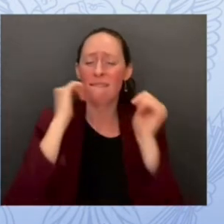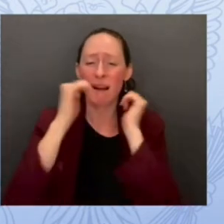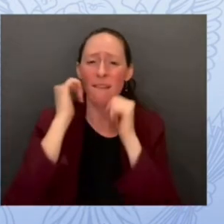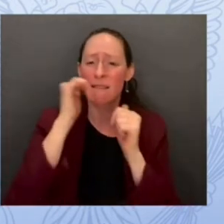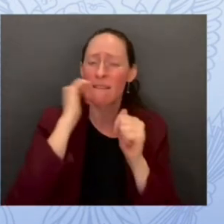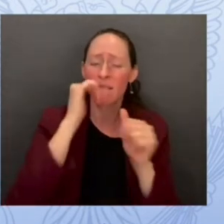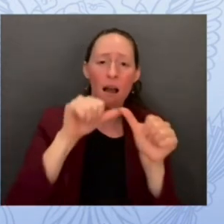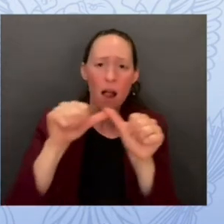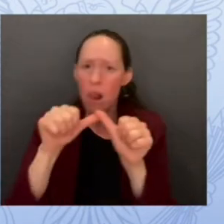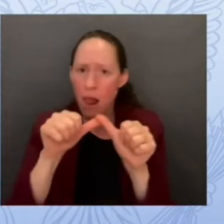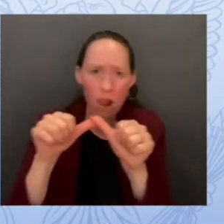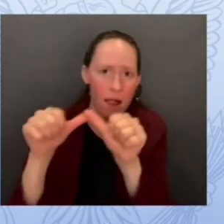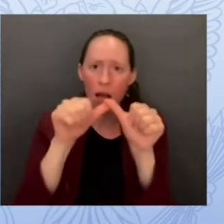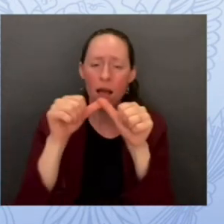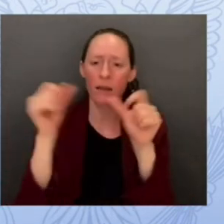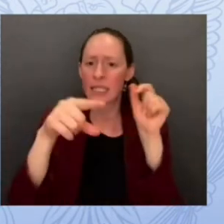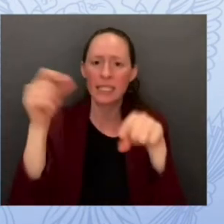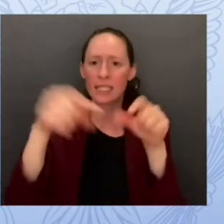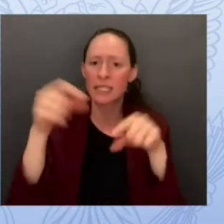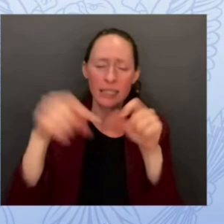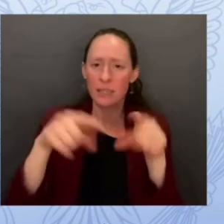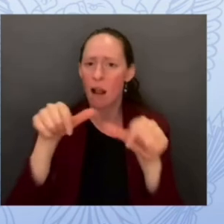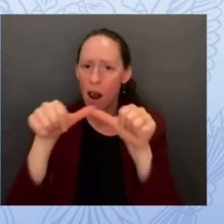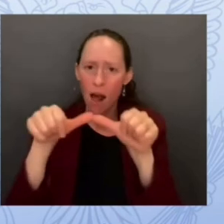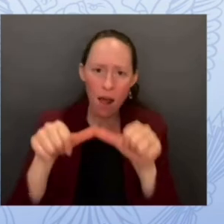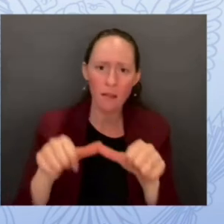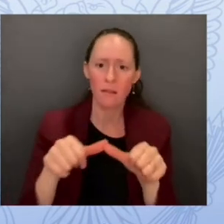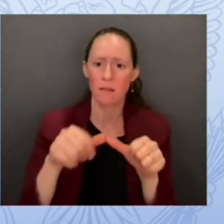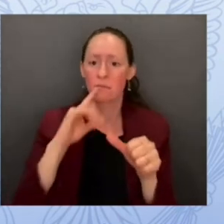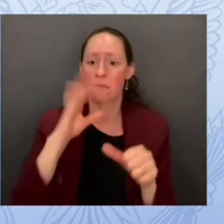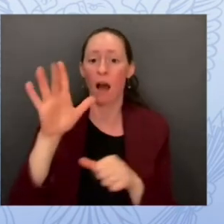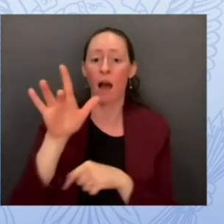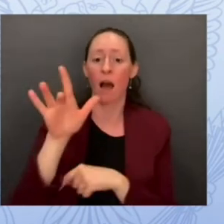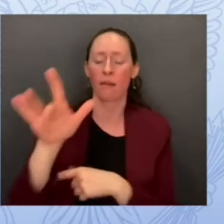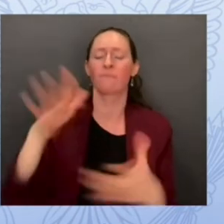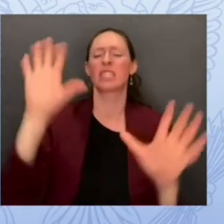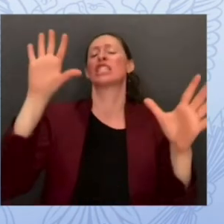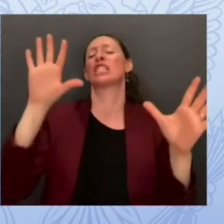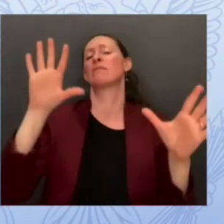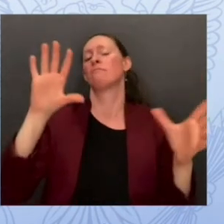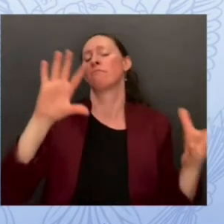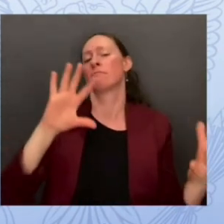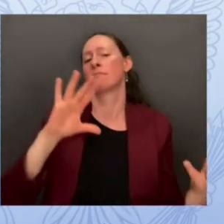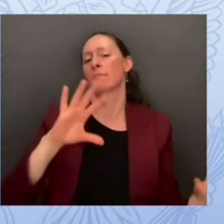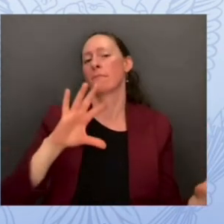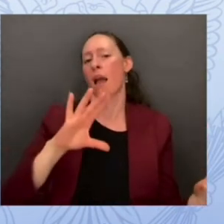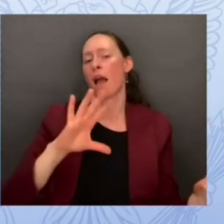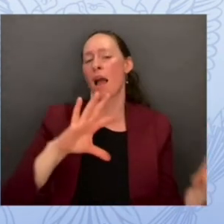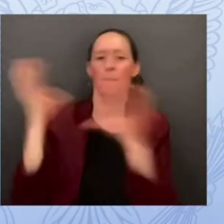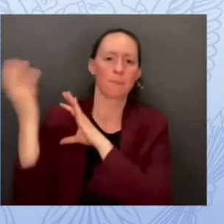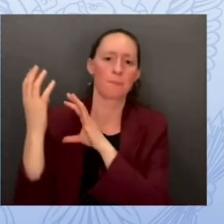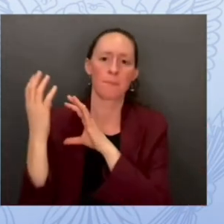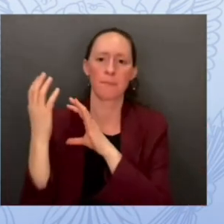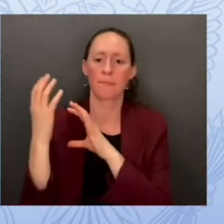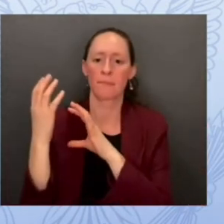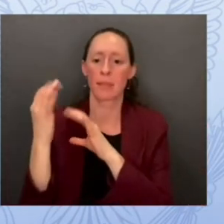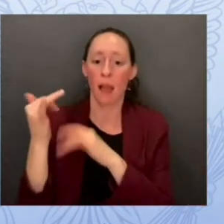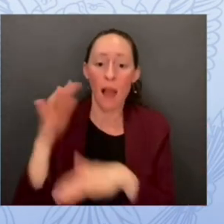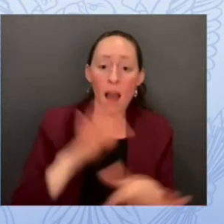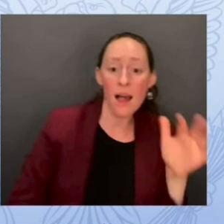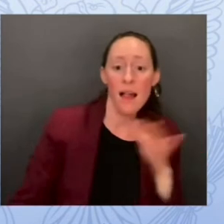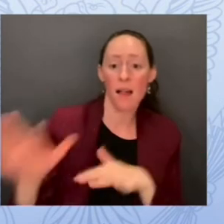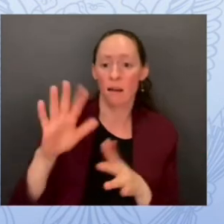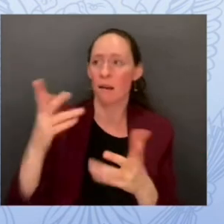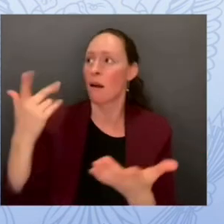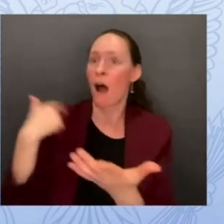risk which are districts don't have the resources to manage all those exponential risk well at